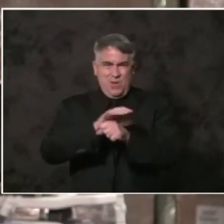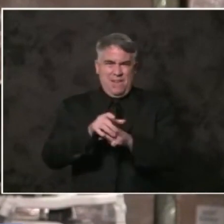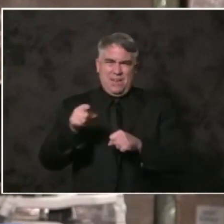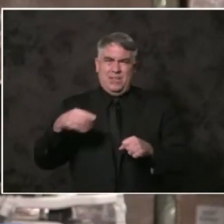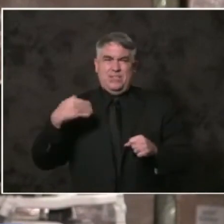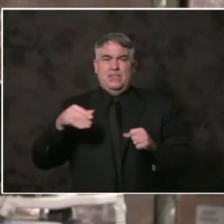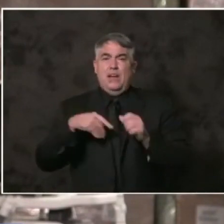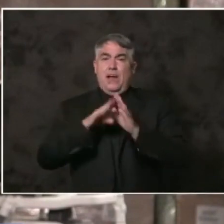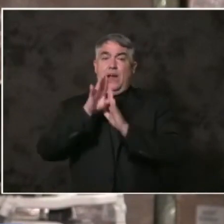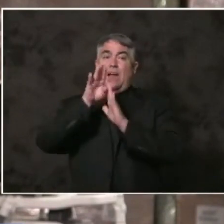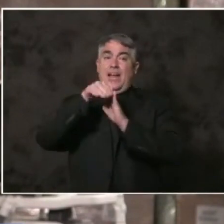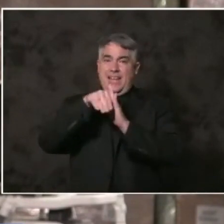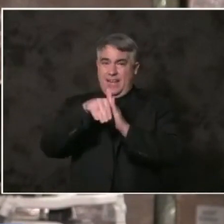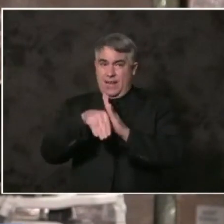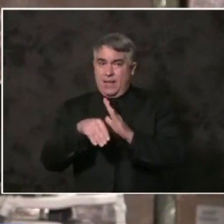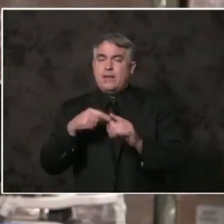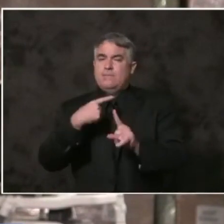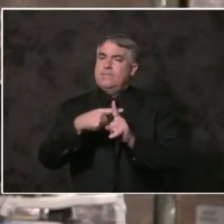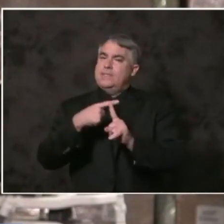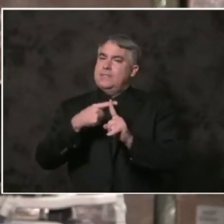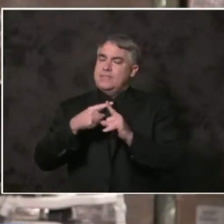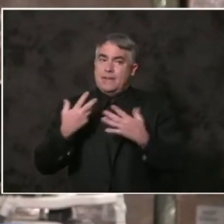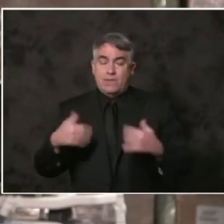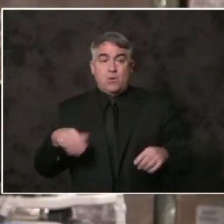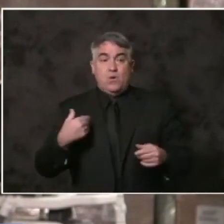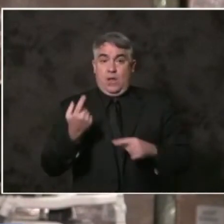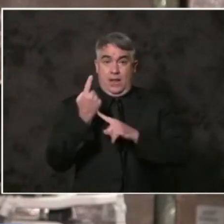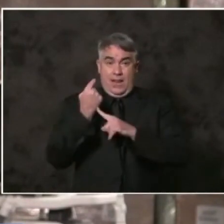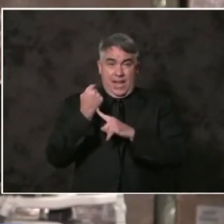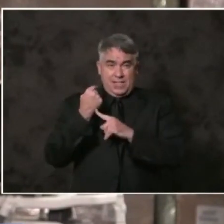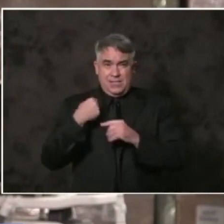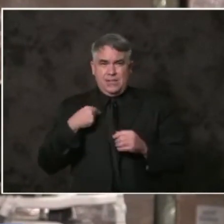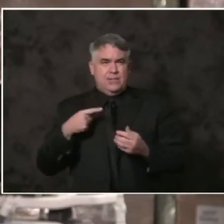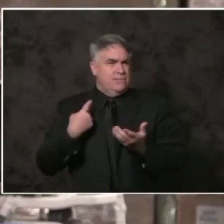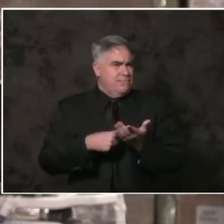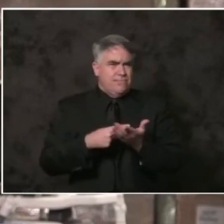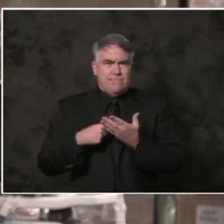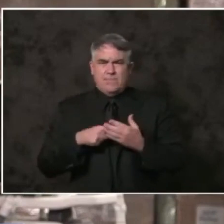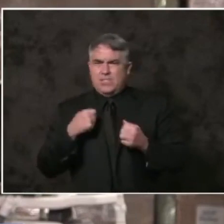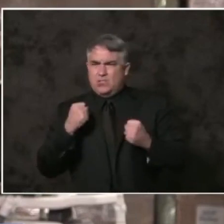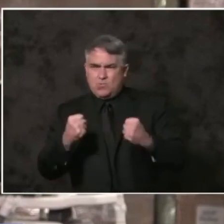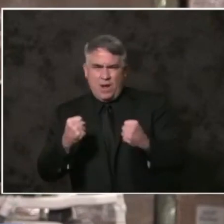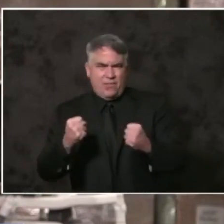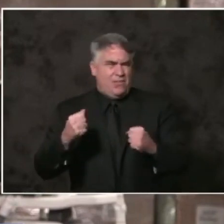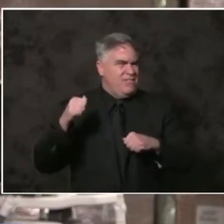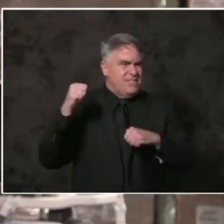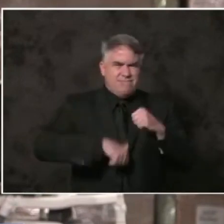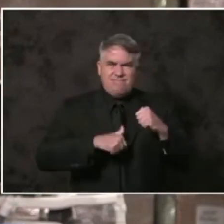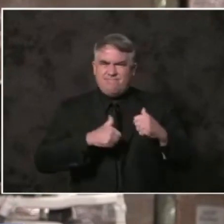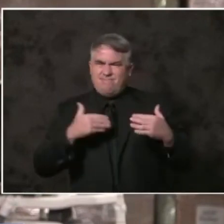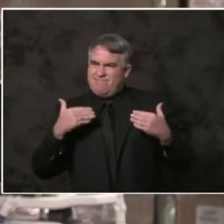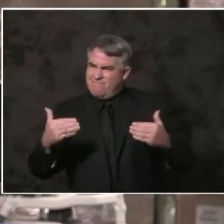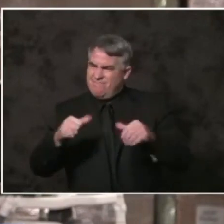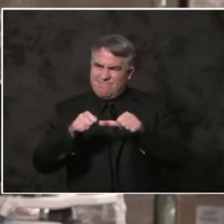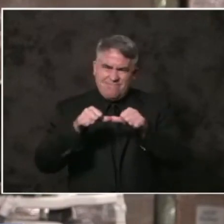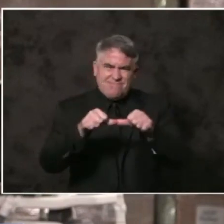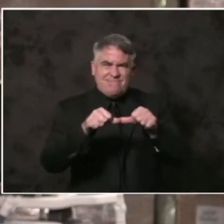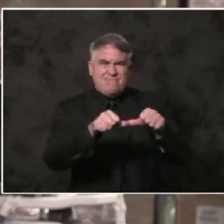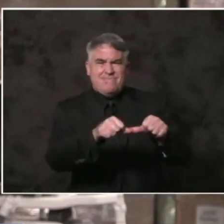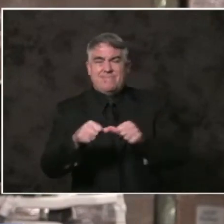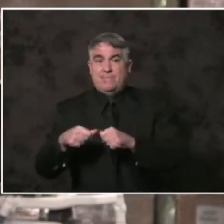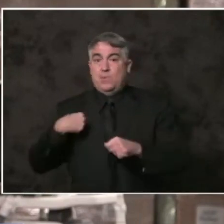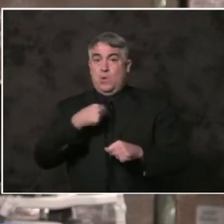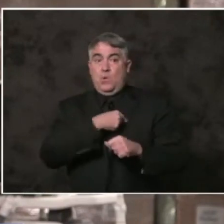The last year has shown our enduring strength and toughness. As I stand before you tonight, I have no doubt